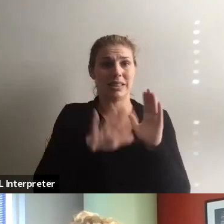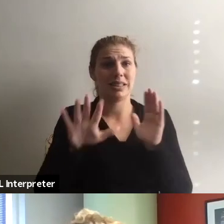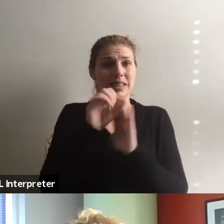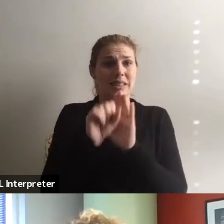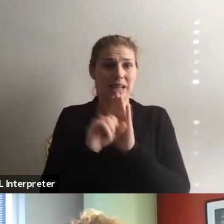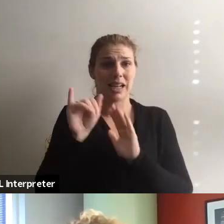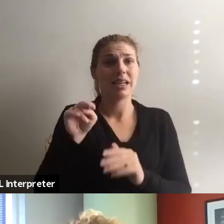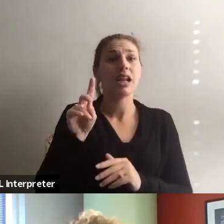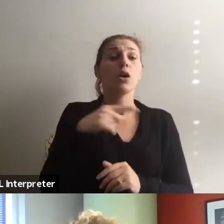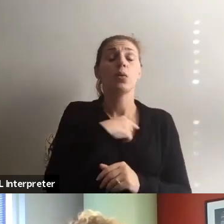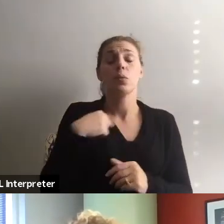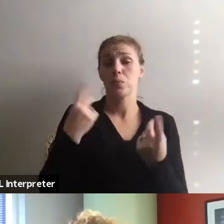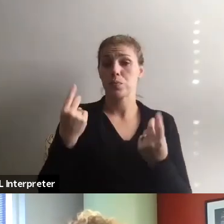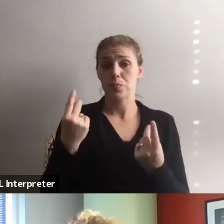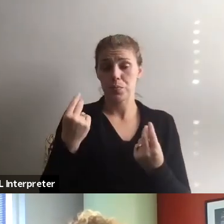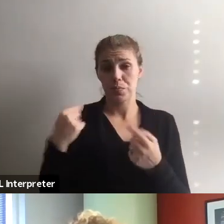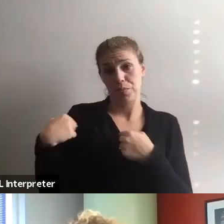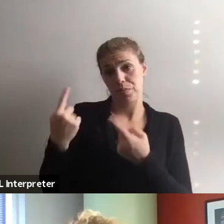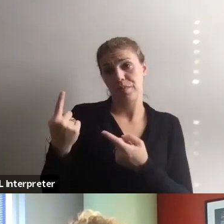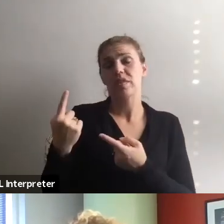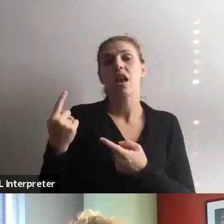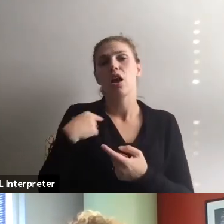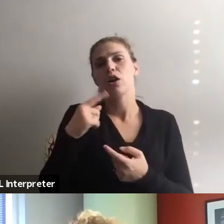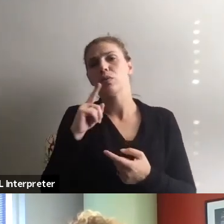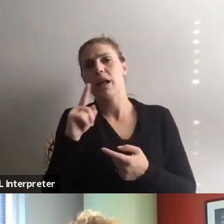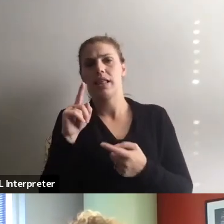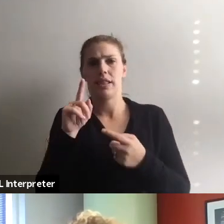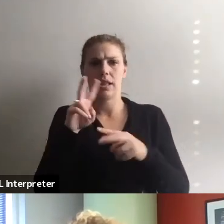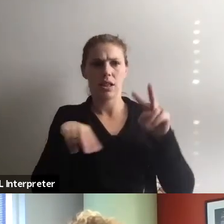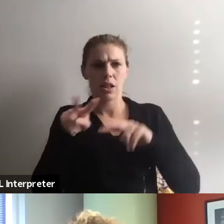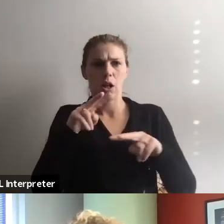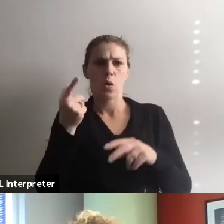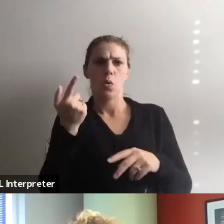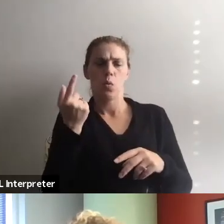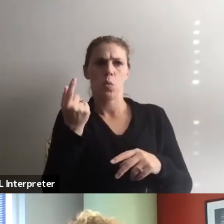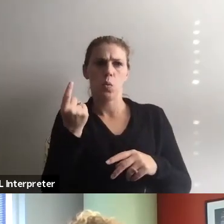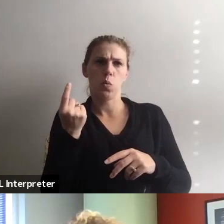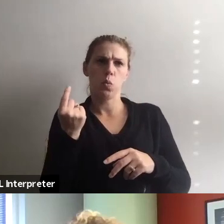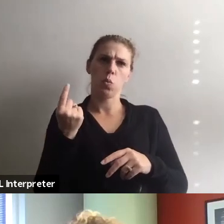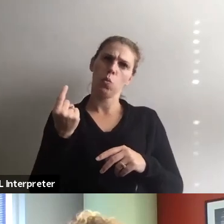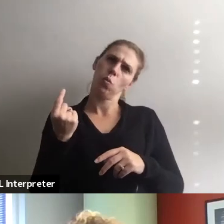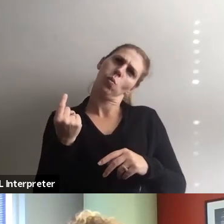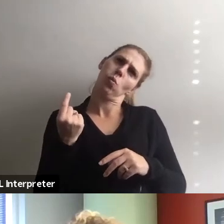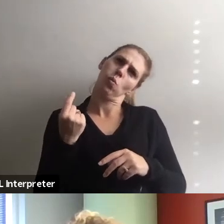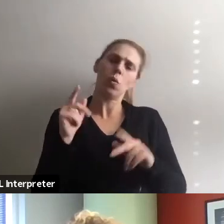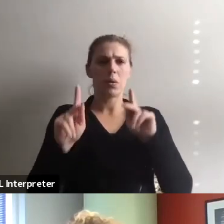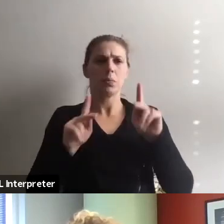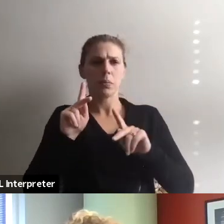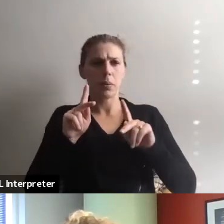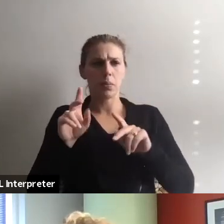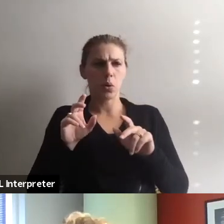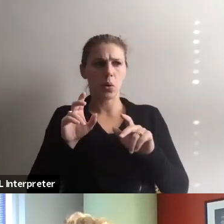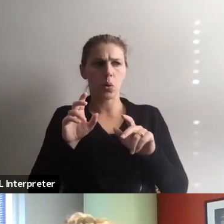what I've done in the past was just really look into the contributions of the people, you know,